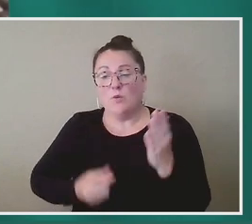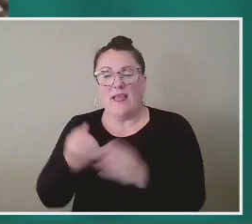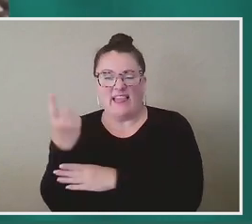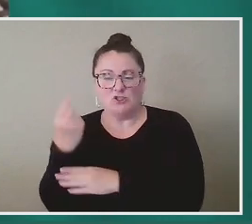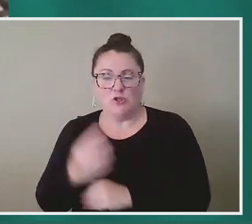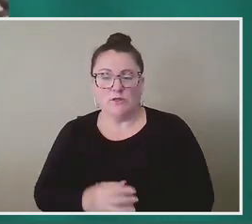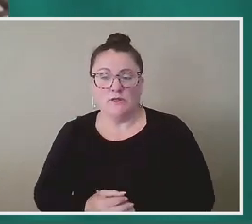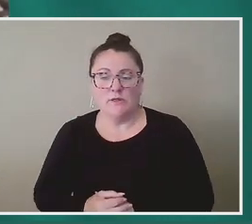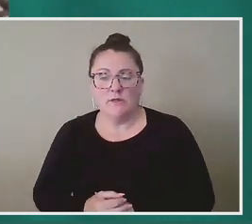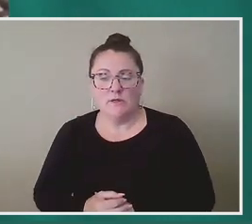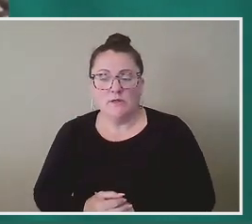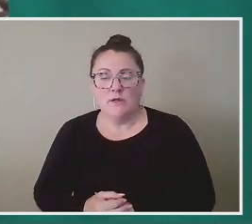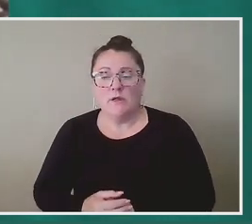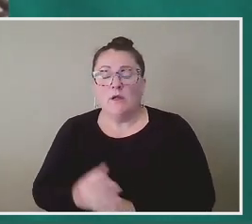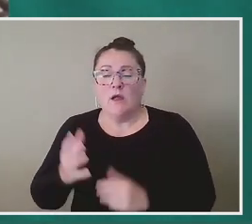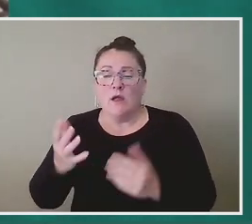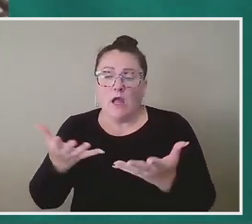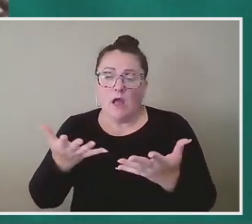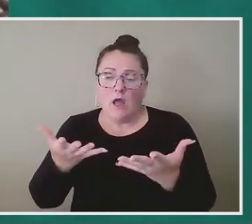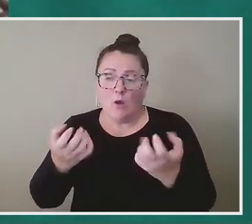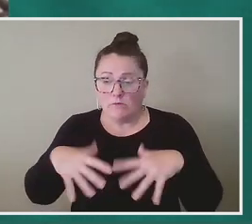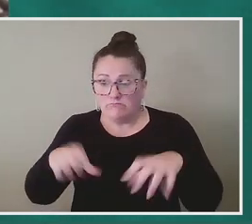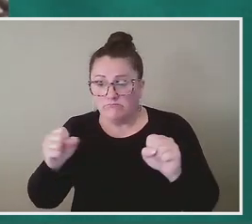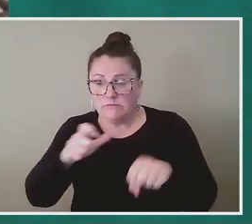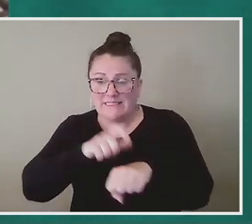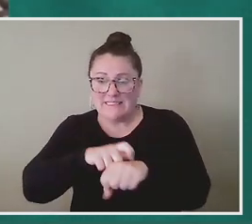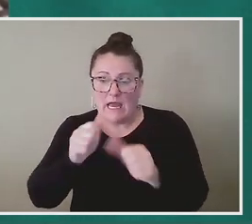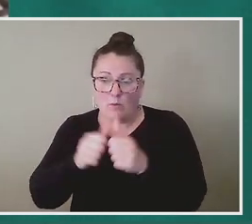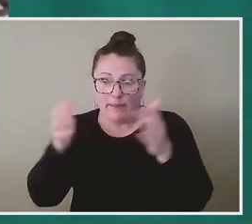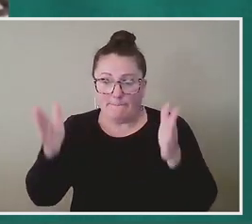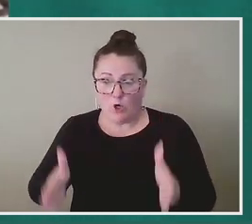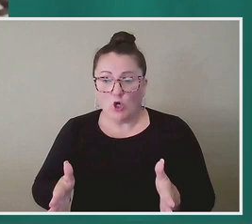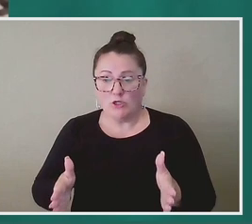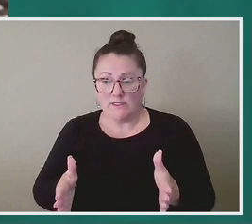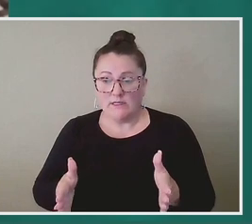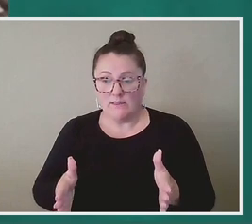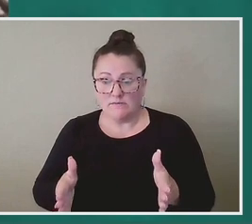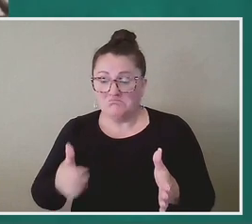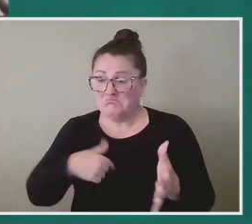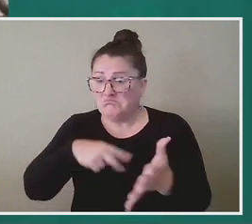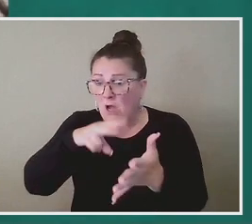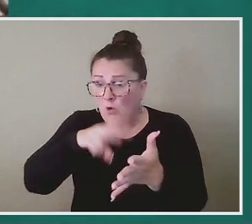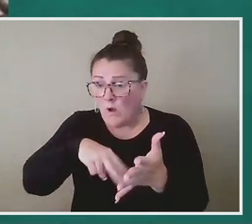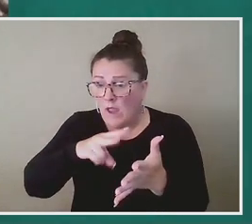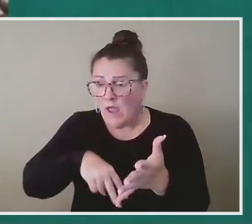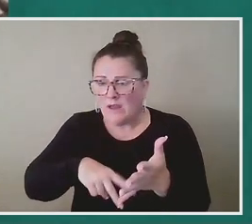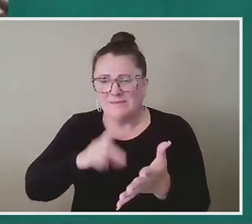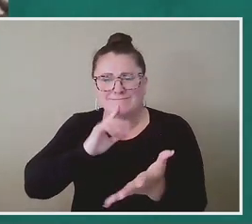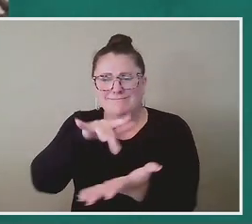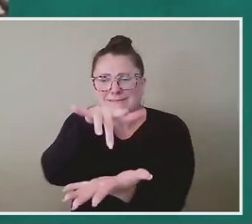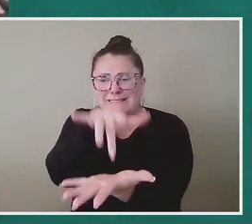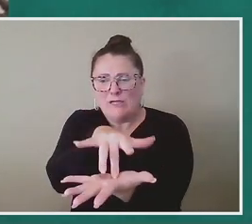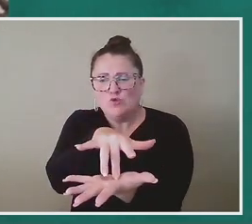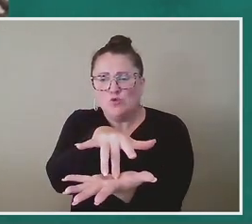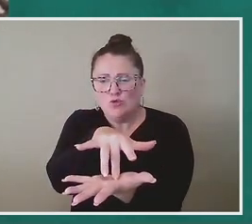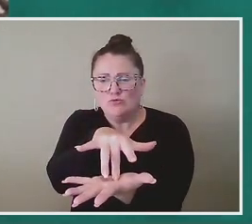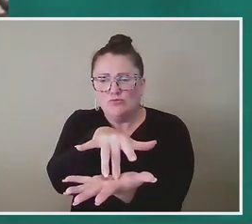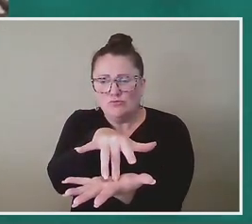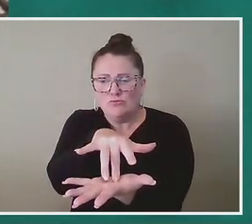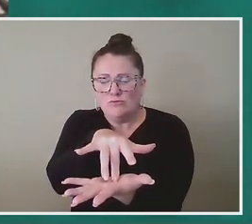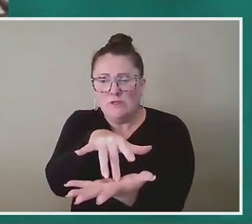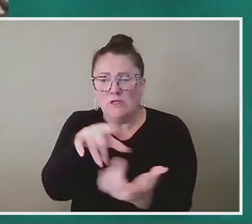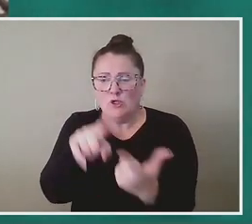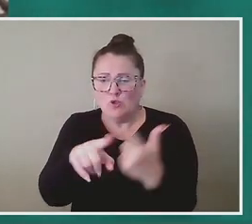so I really wanted to spend time with this, this person who, who, from everything I had read was so central, um, to the, to